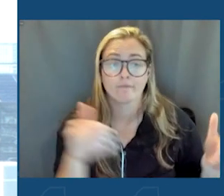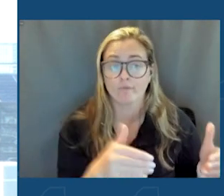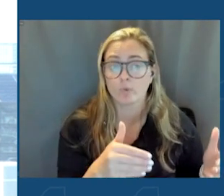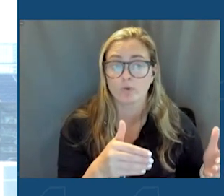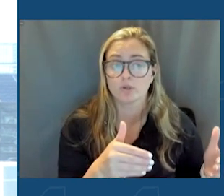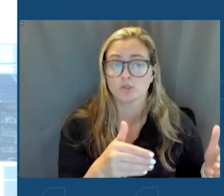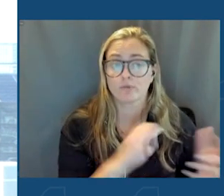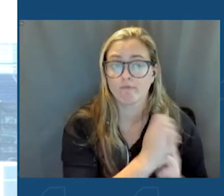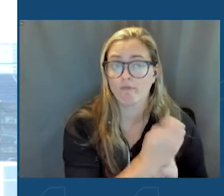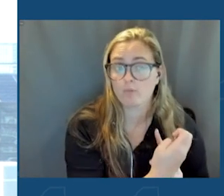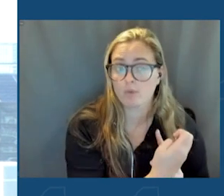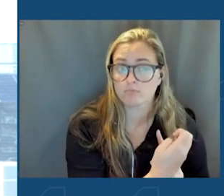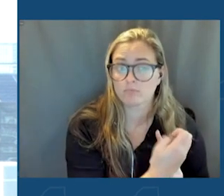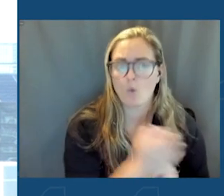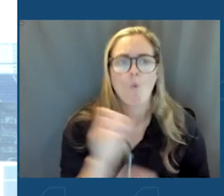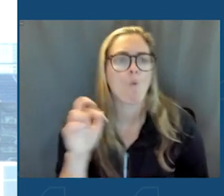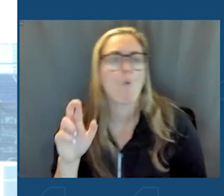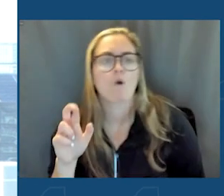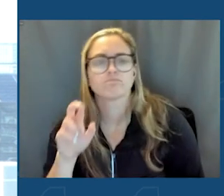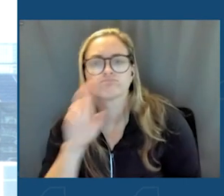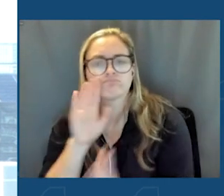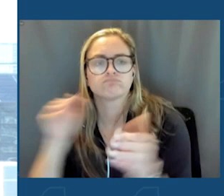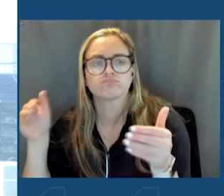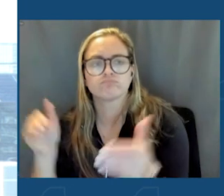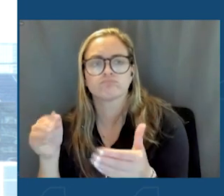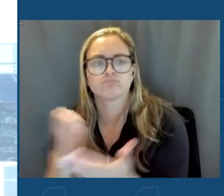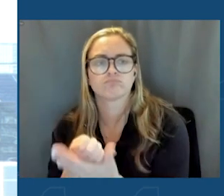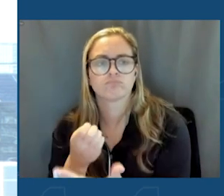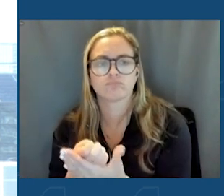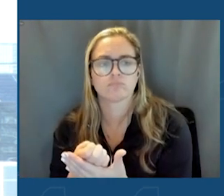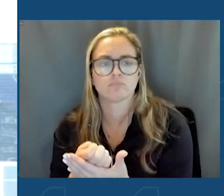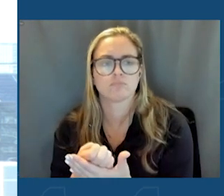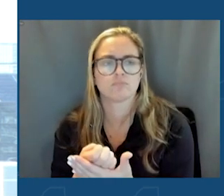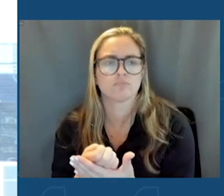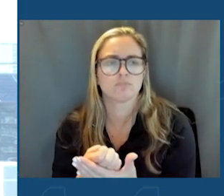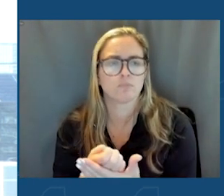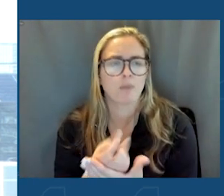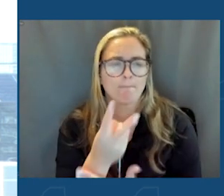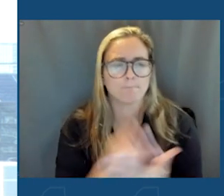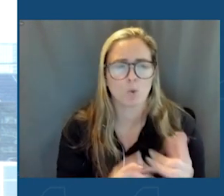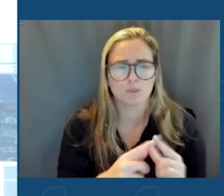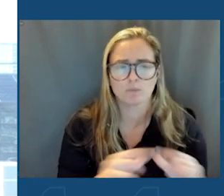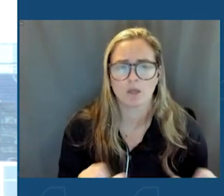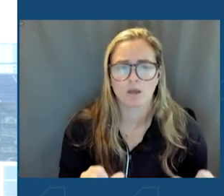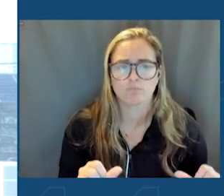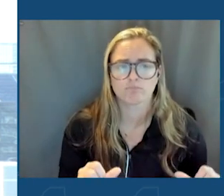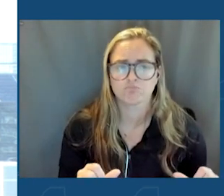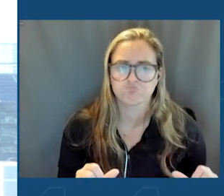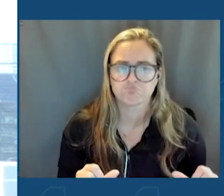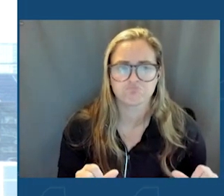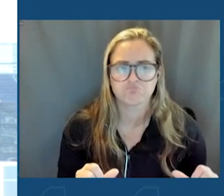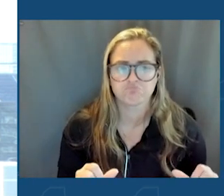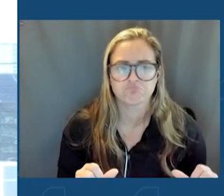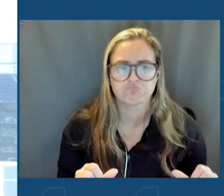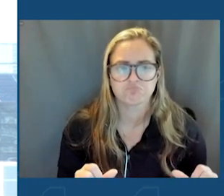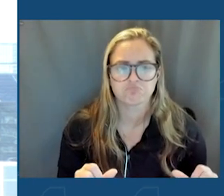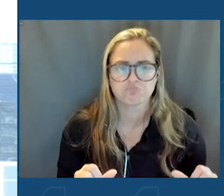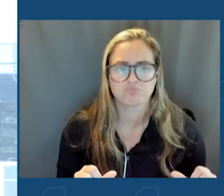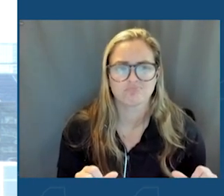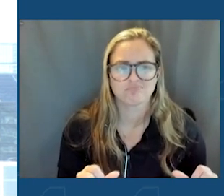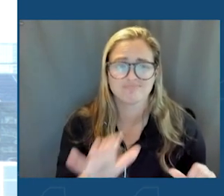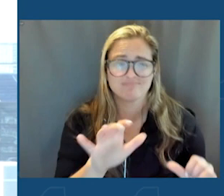environment or we can focus on the economy, but not both. And at no point was this false narrative